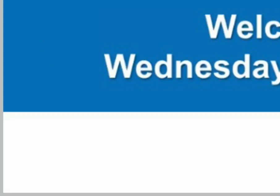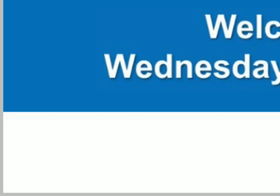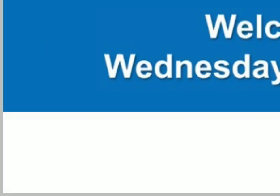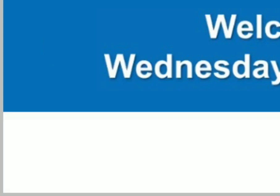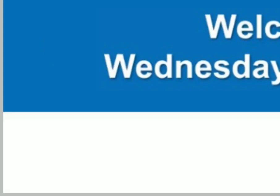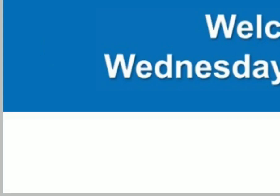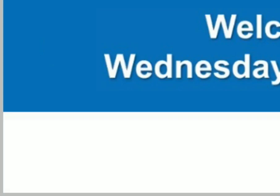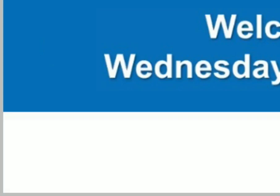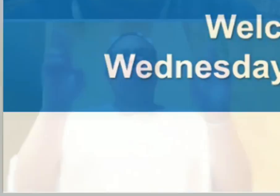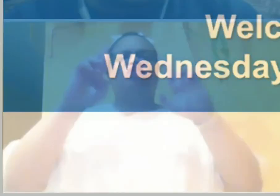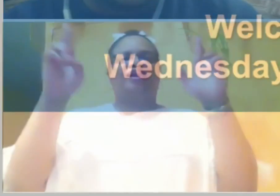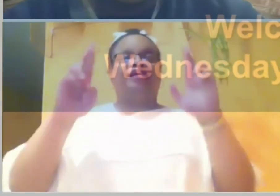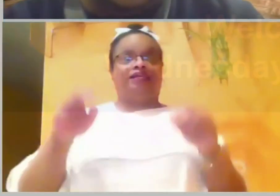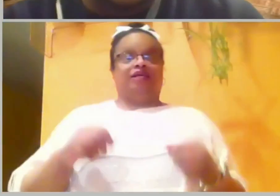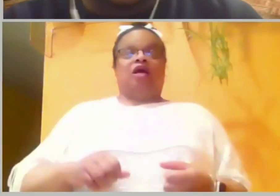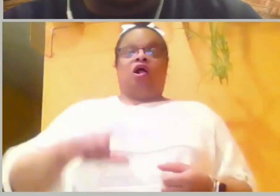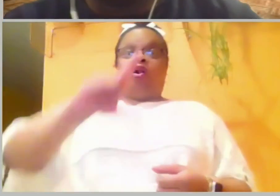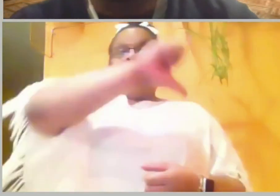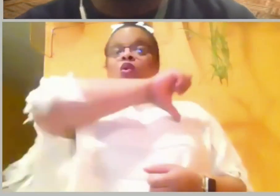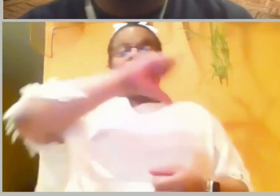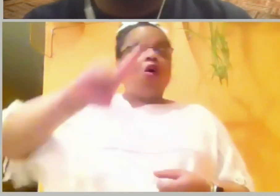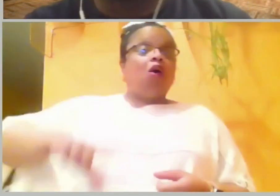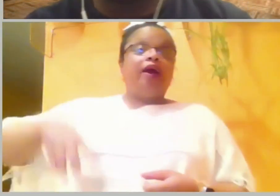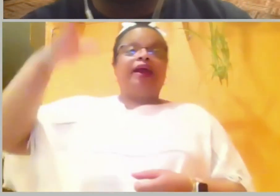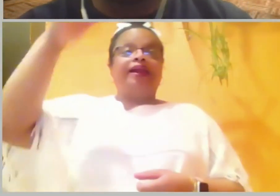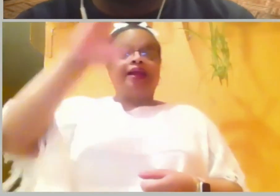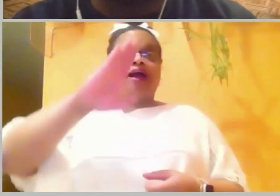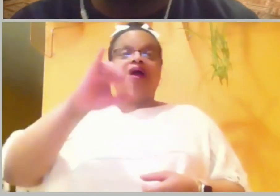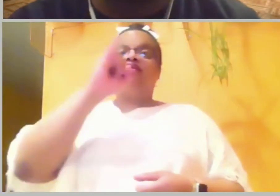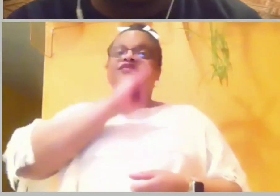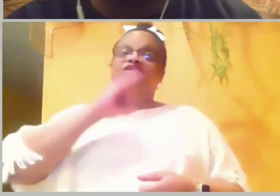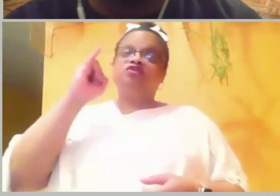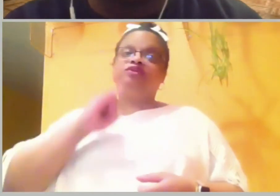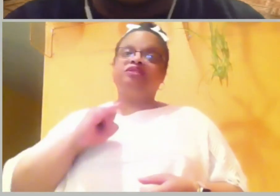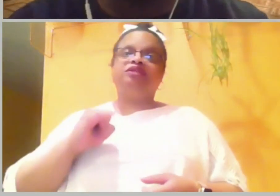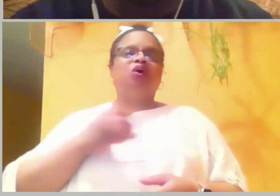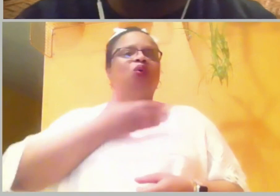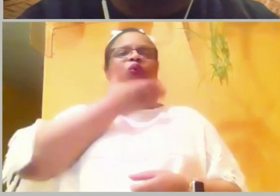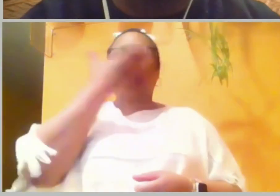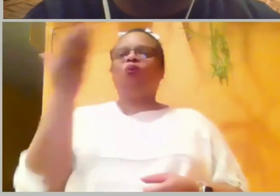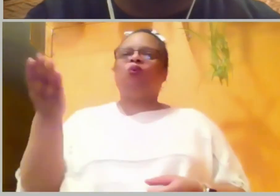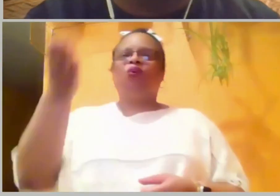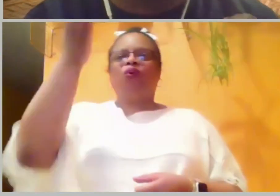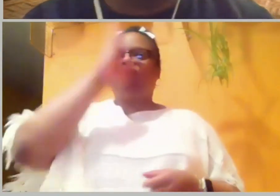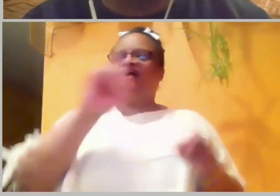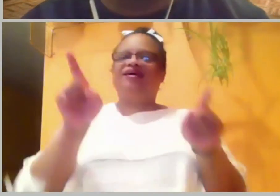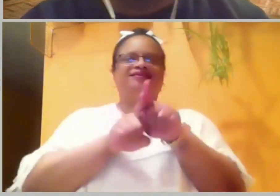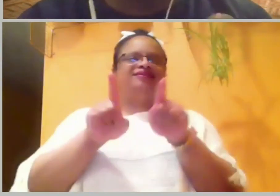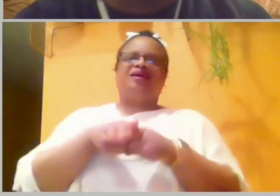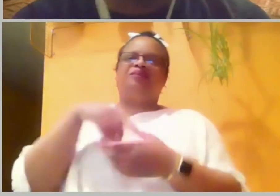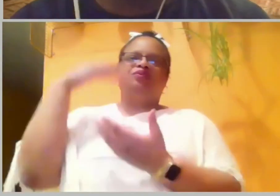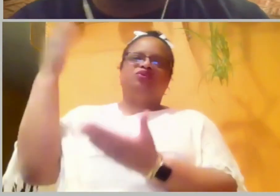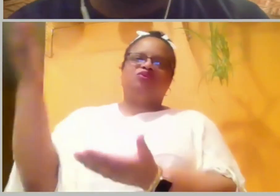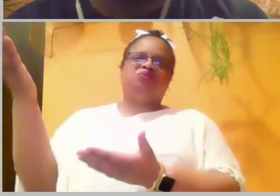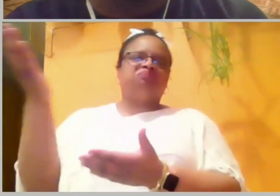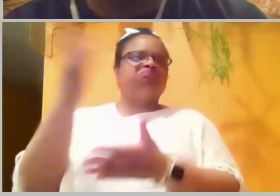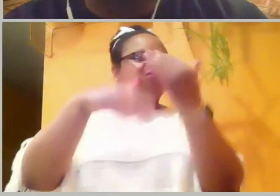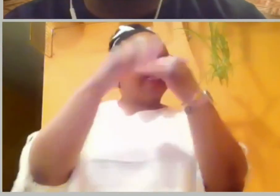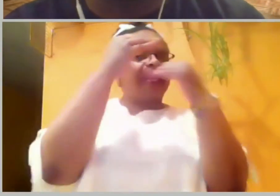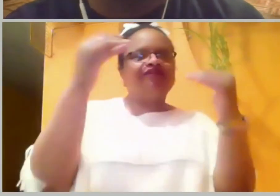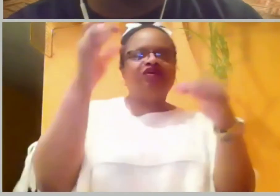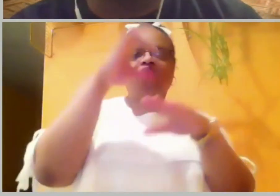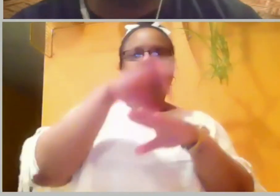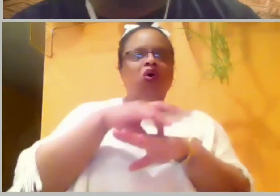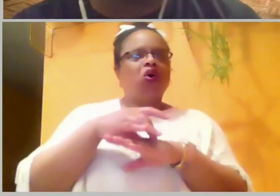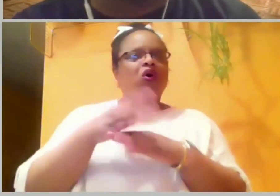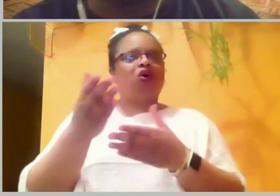O Lord, God of Israel, there's no God like you in heaven